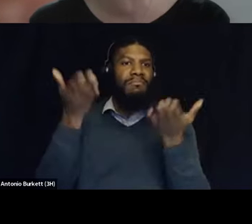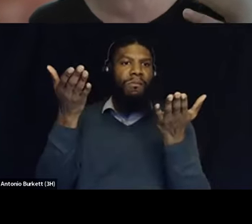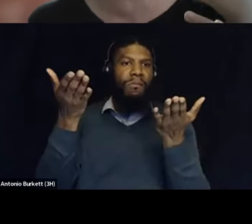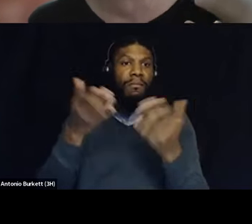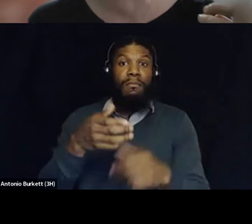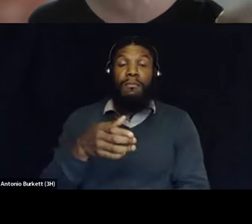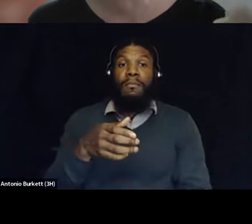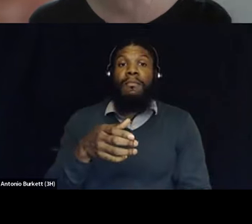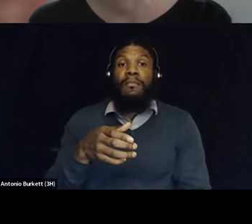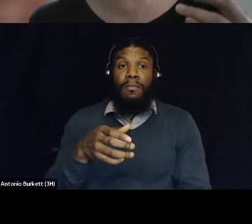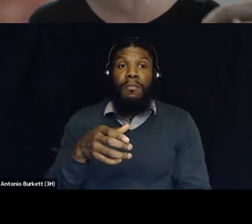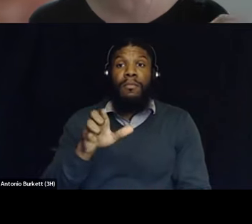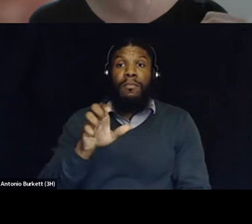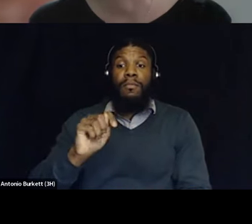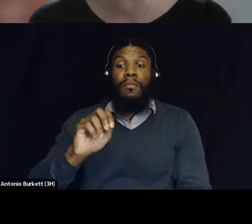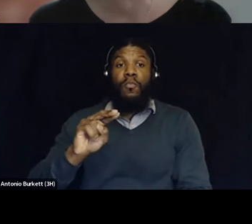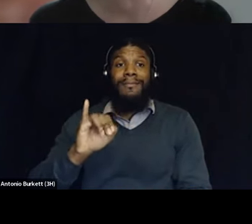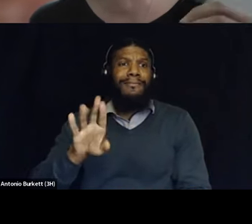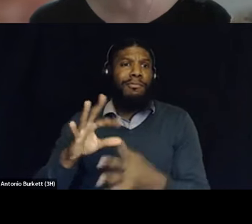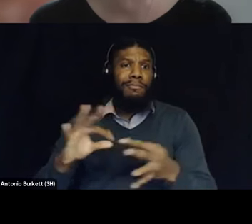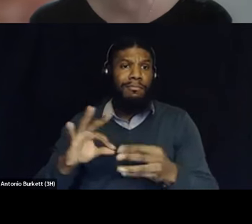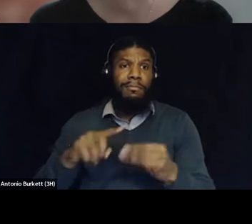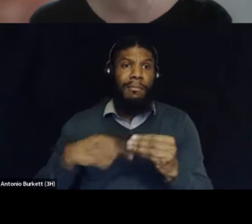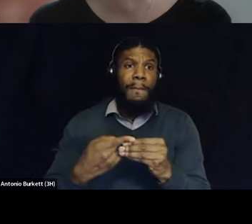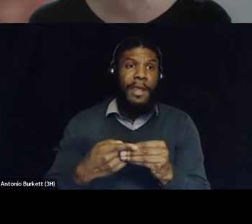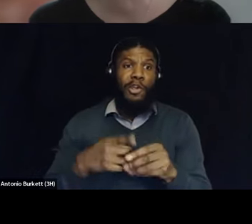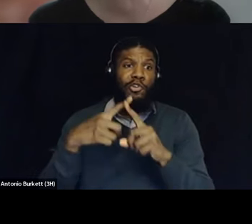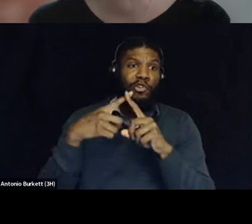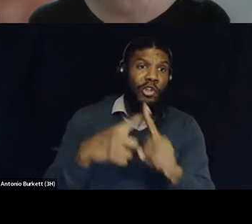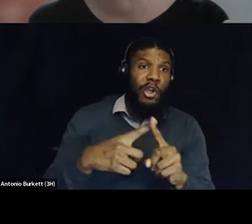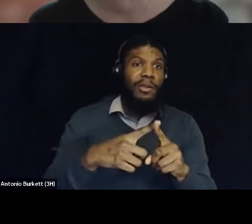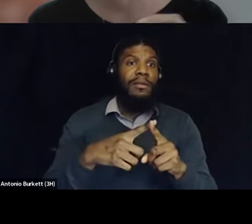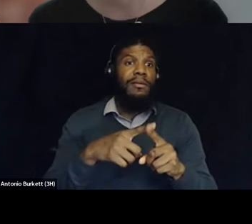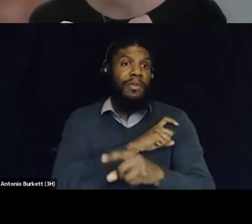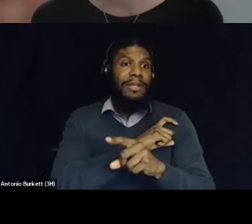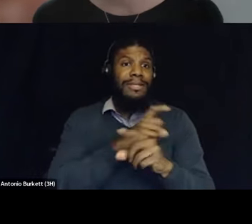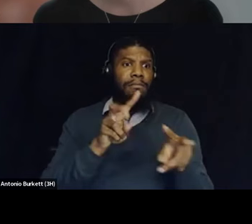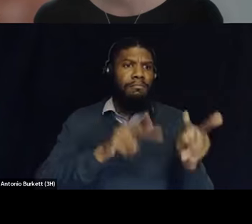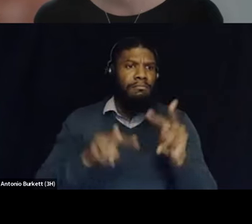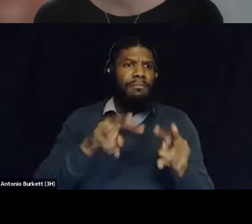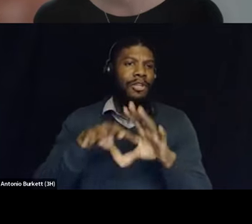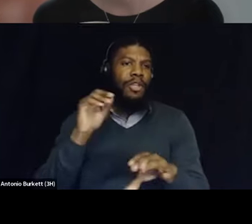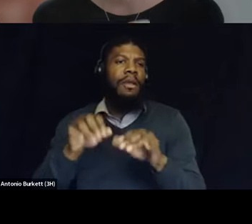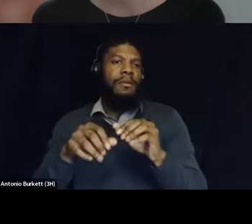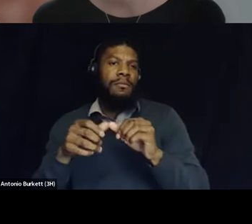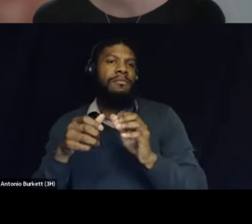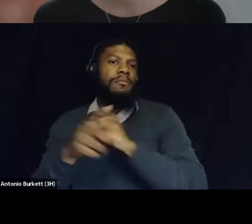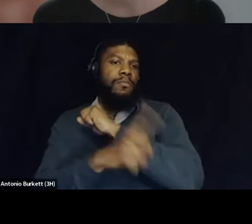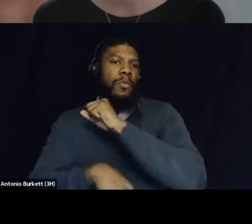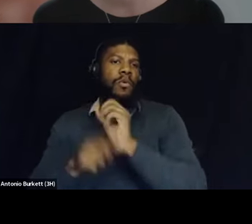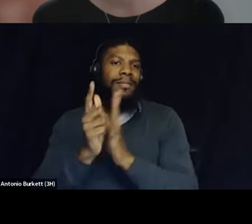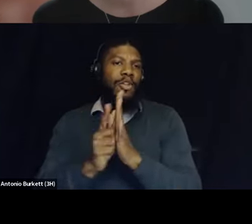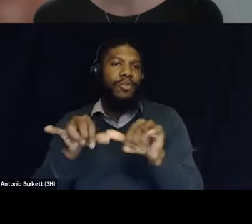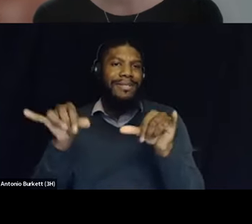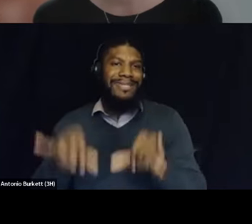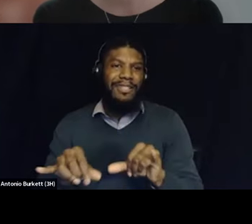tony which is you know so much of the targeted policing outside of the criminal legal system and that surveillance is it's predicated on